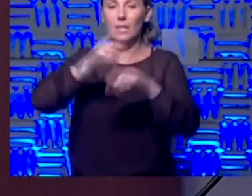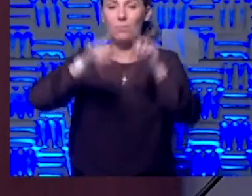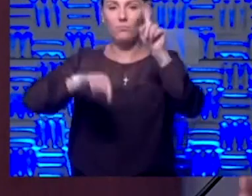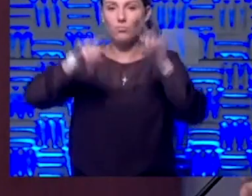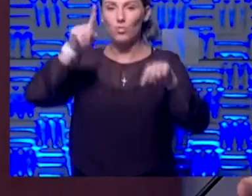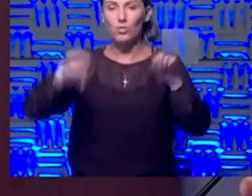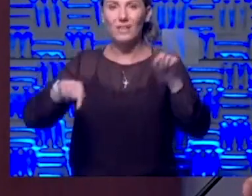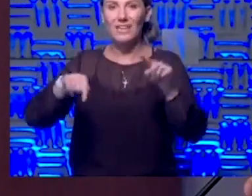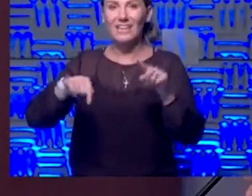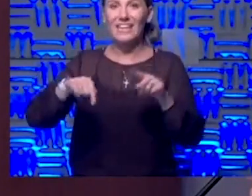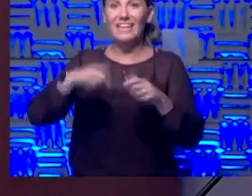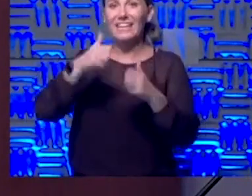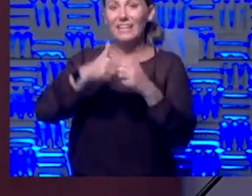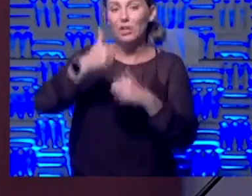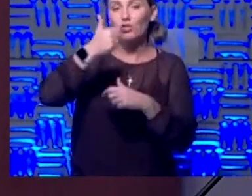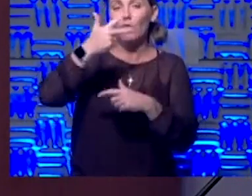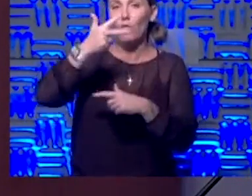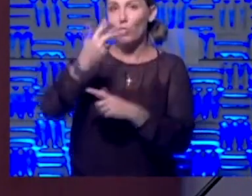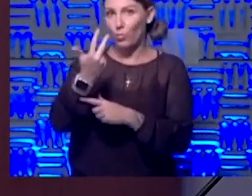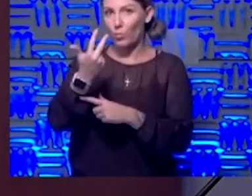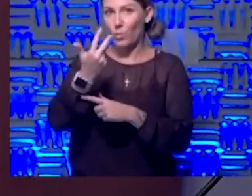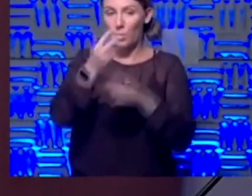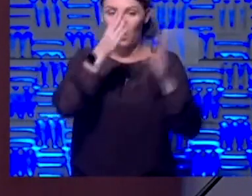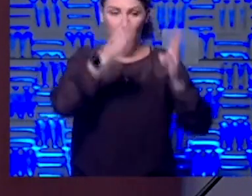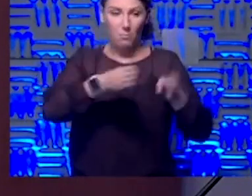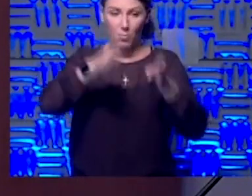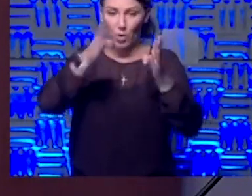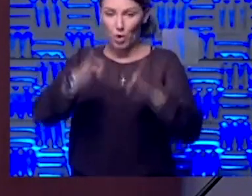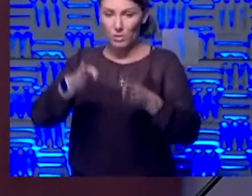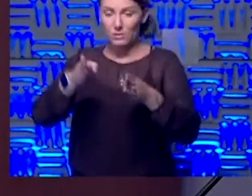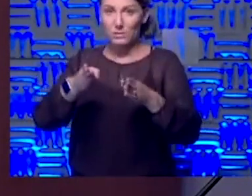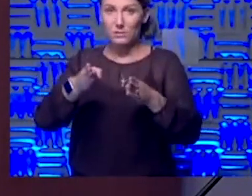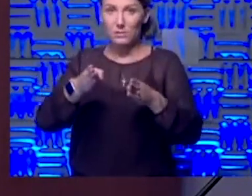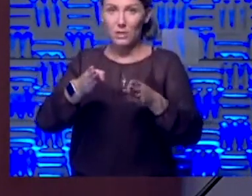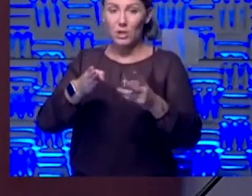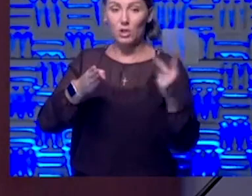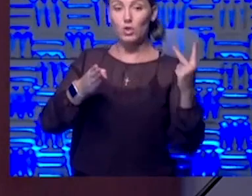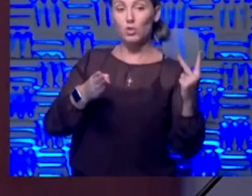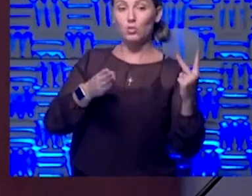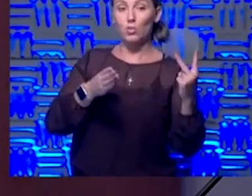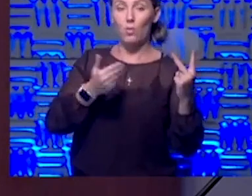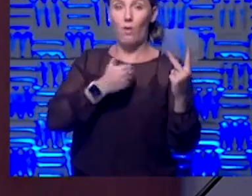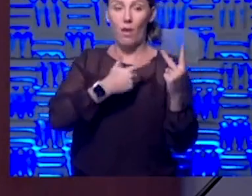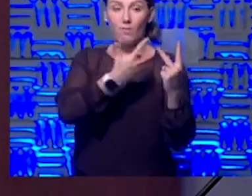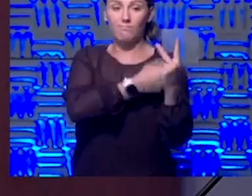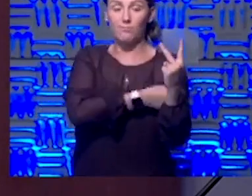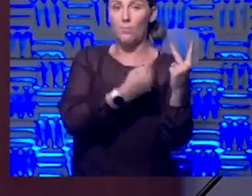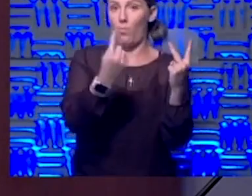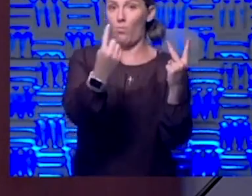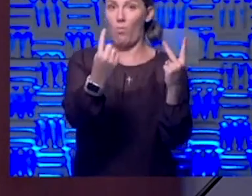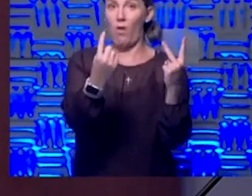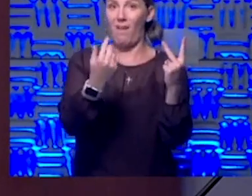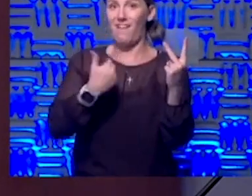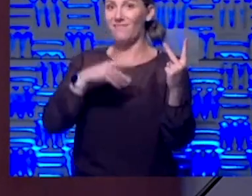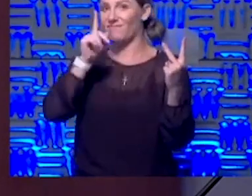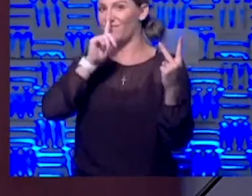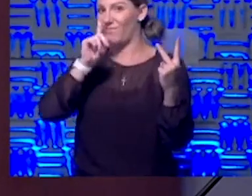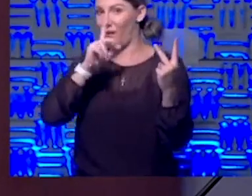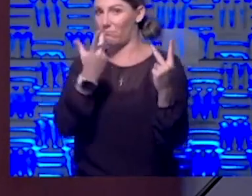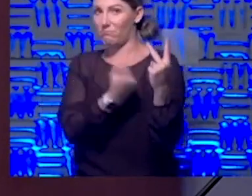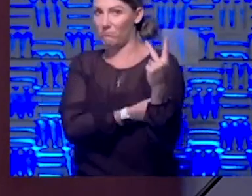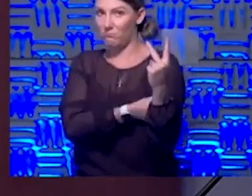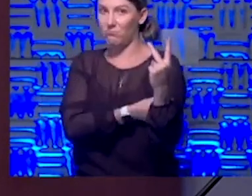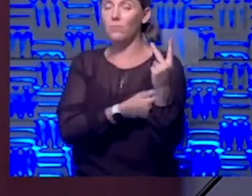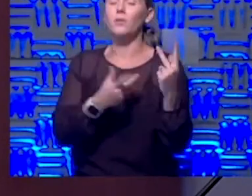every three people that get the shot, one of the three get placebo, two of the three get the active vaccine. And